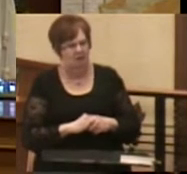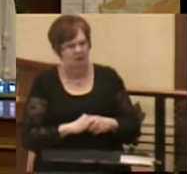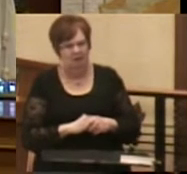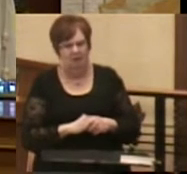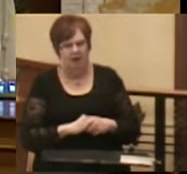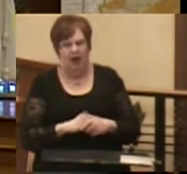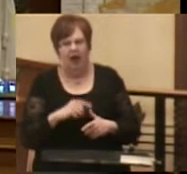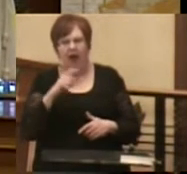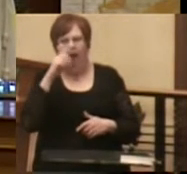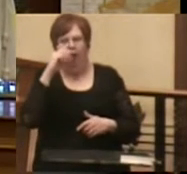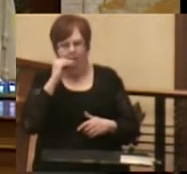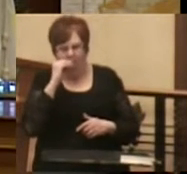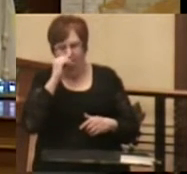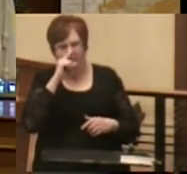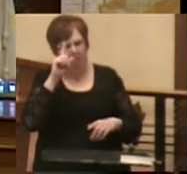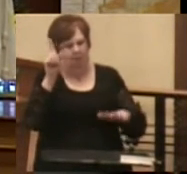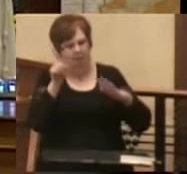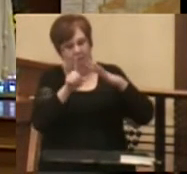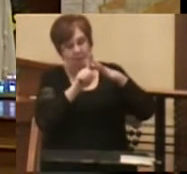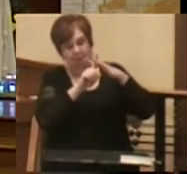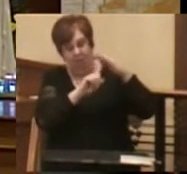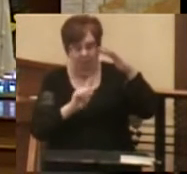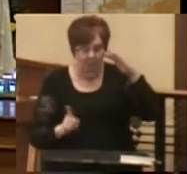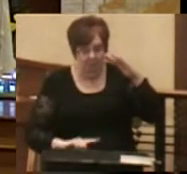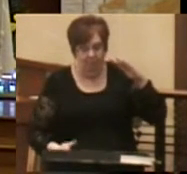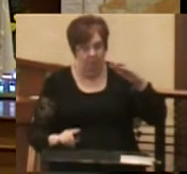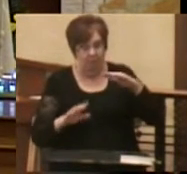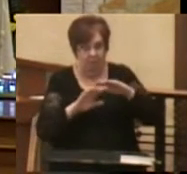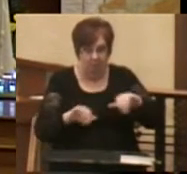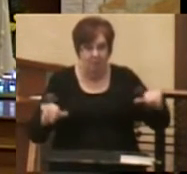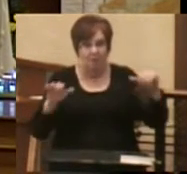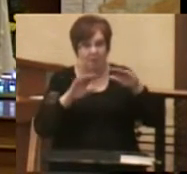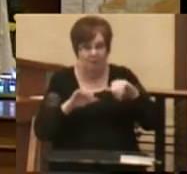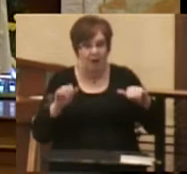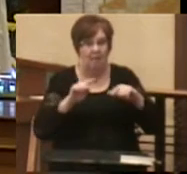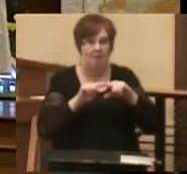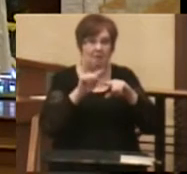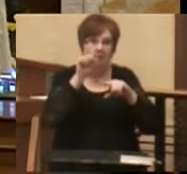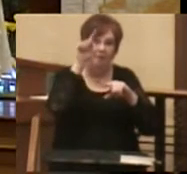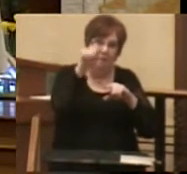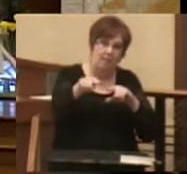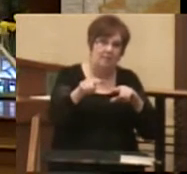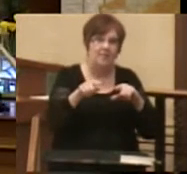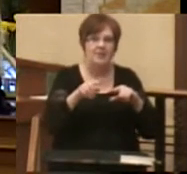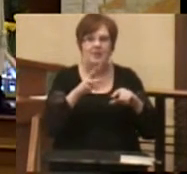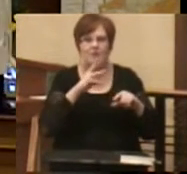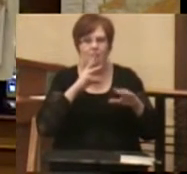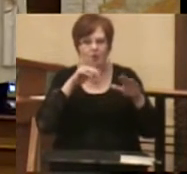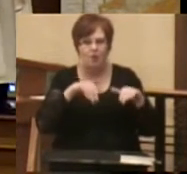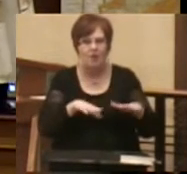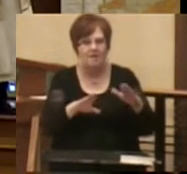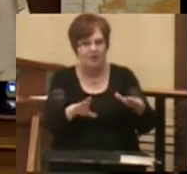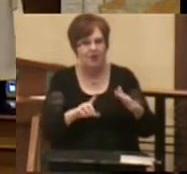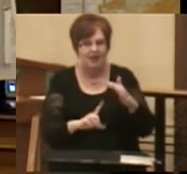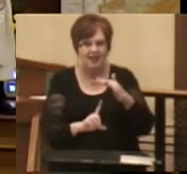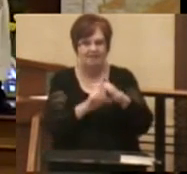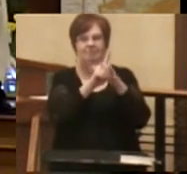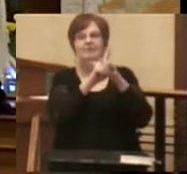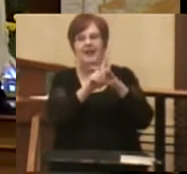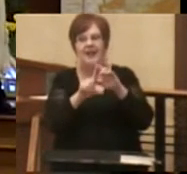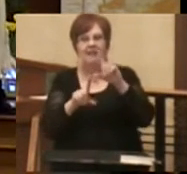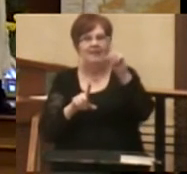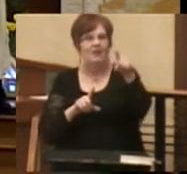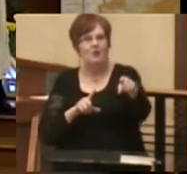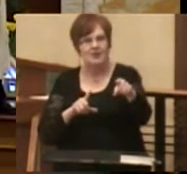a deep breath, dove underneath the surface and swam to the other side of the river. He surfaced on the other